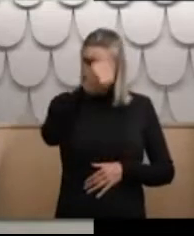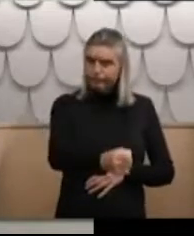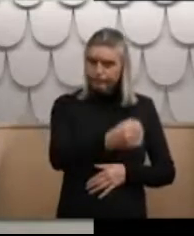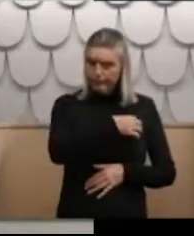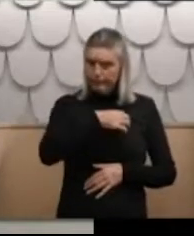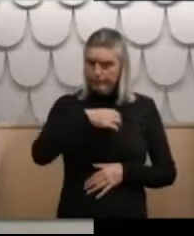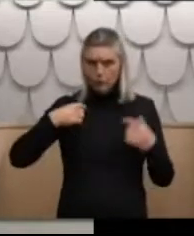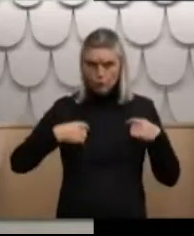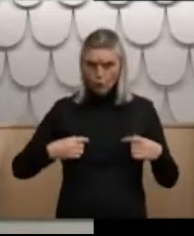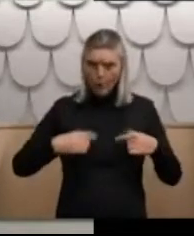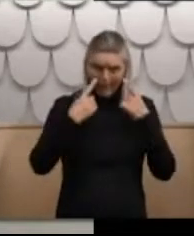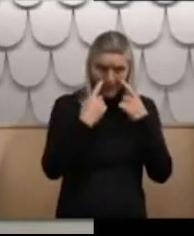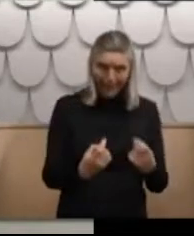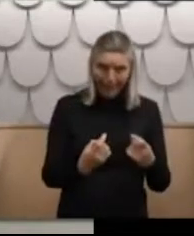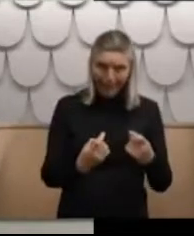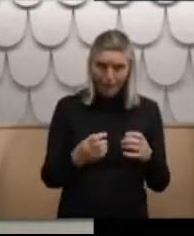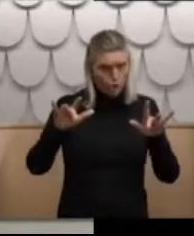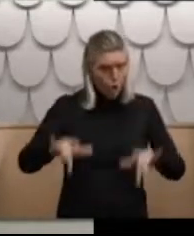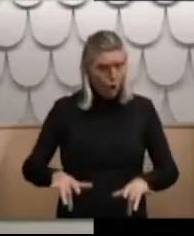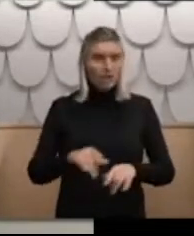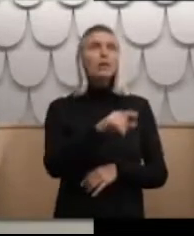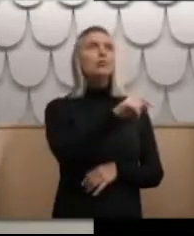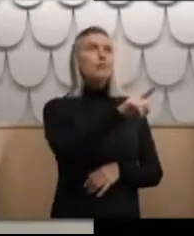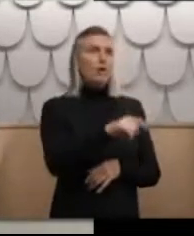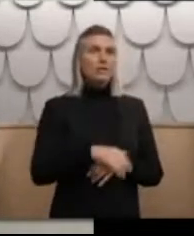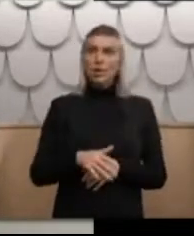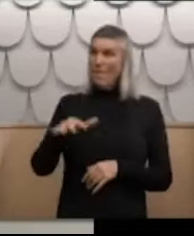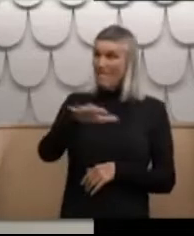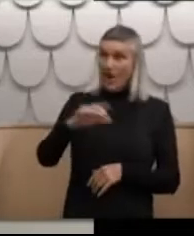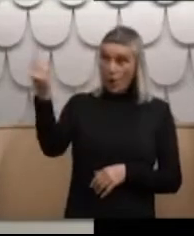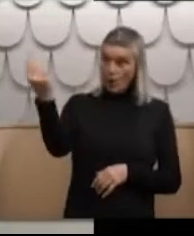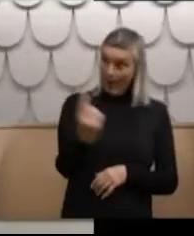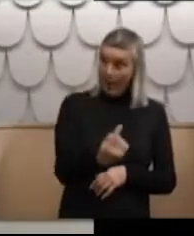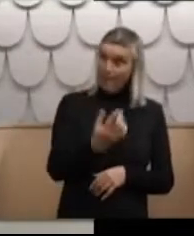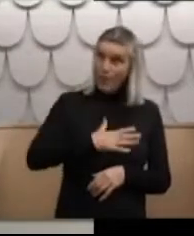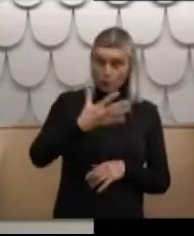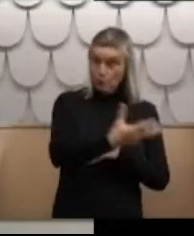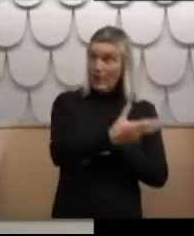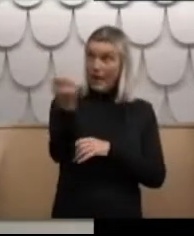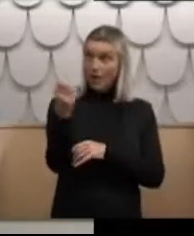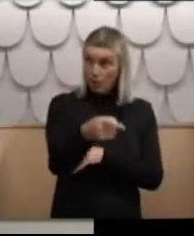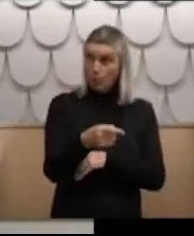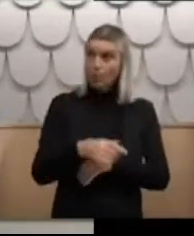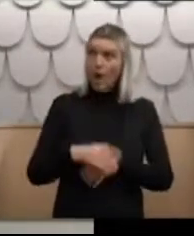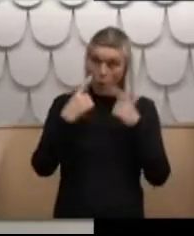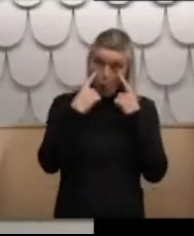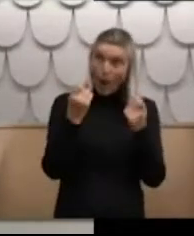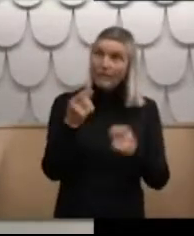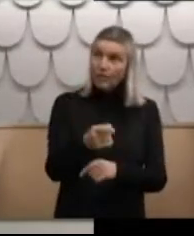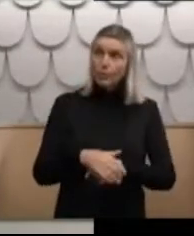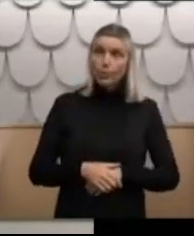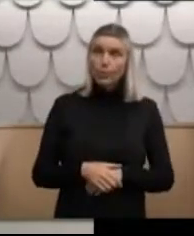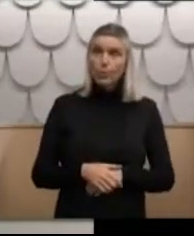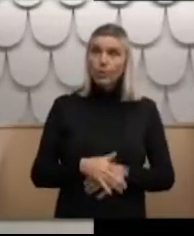That's correct. And so you had whānau there that wanted to take you and look after you